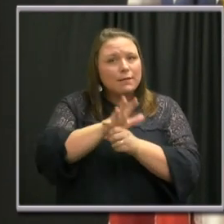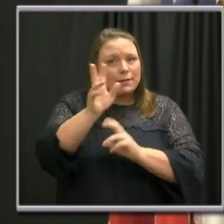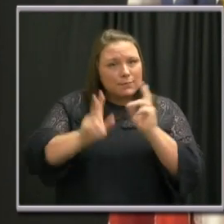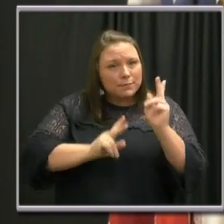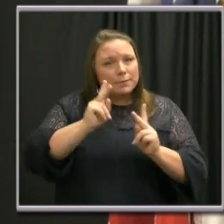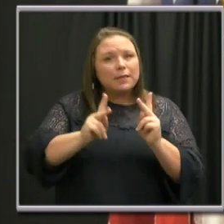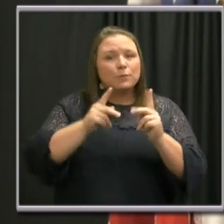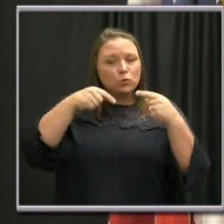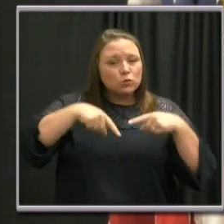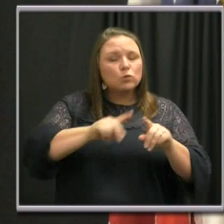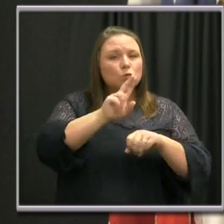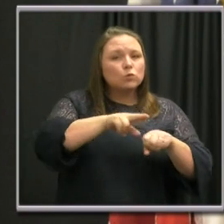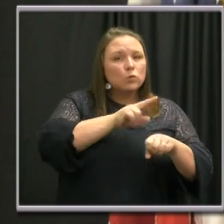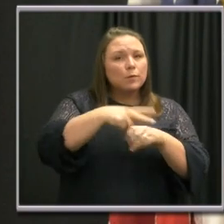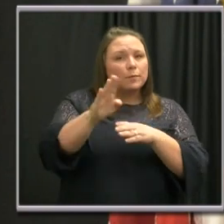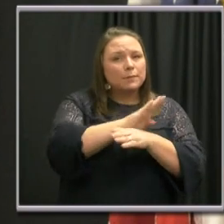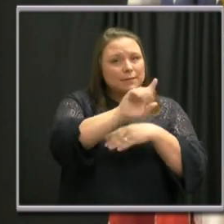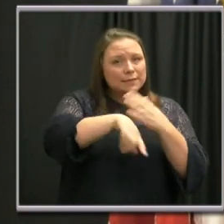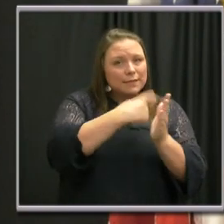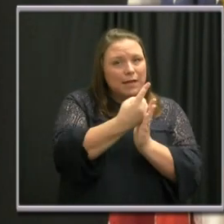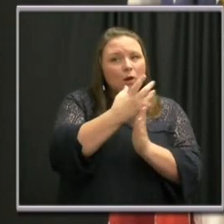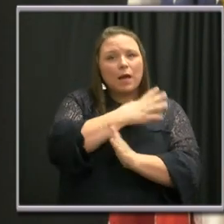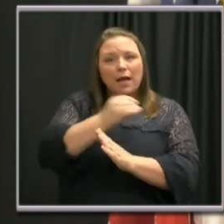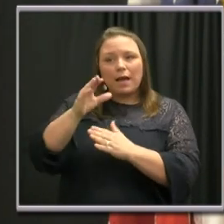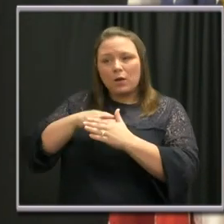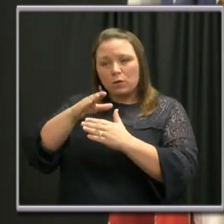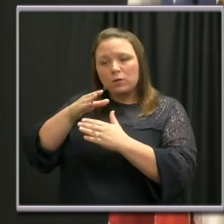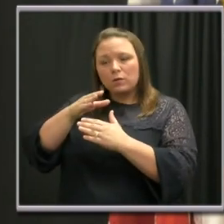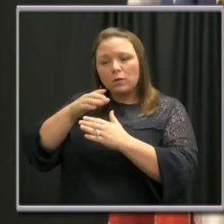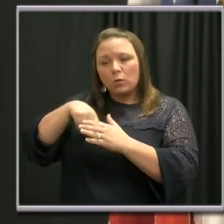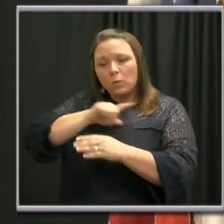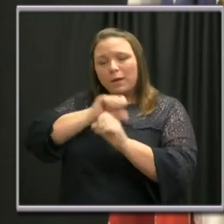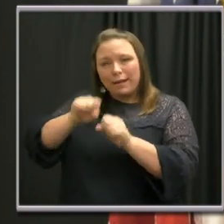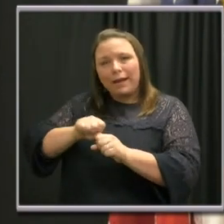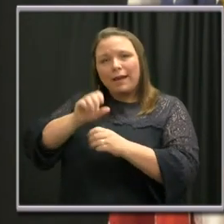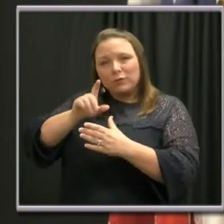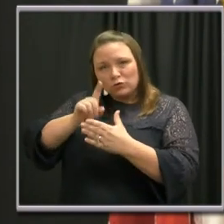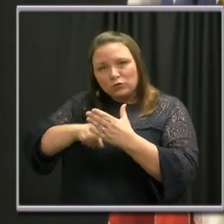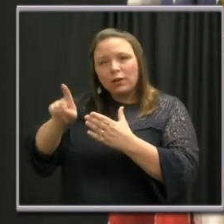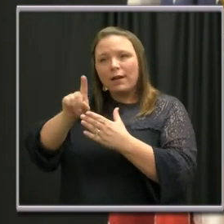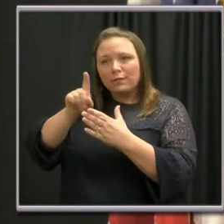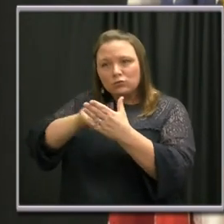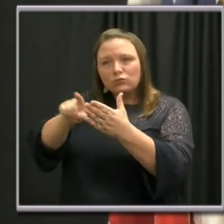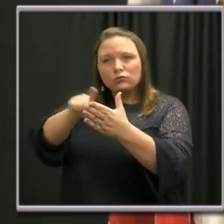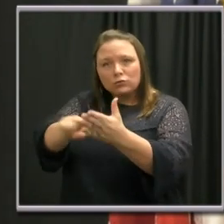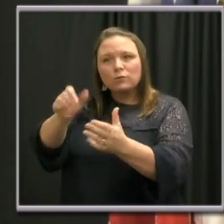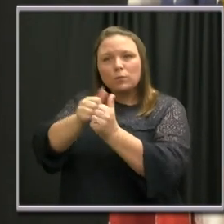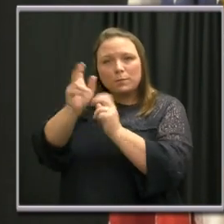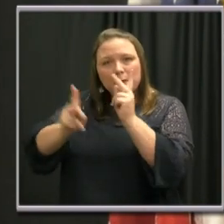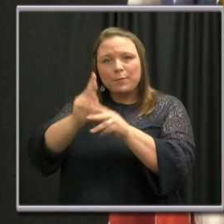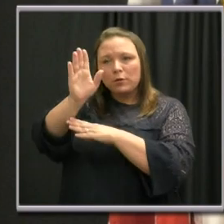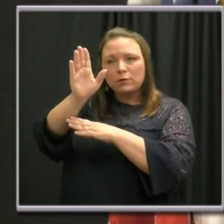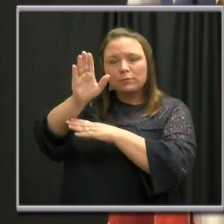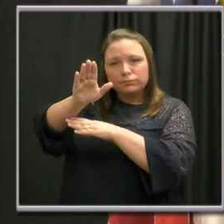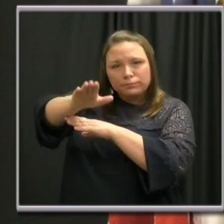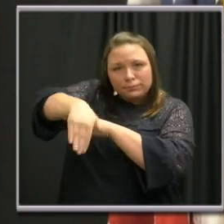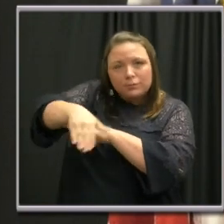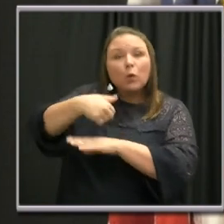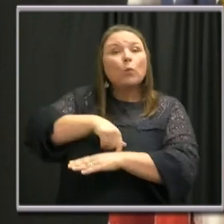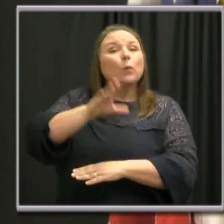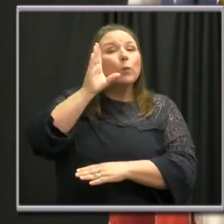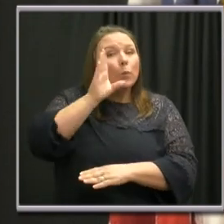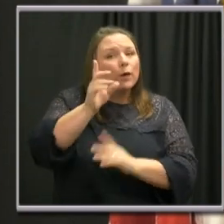regular business hours, and also we can check out complaints late into the night. We will issue